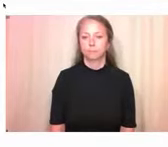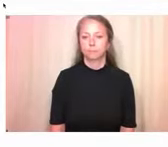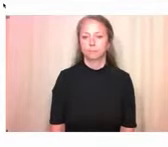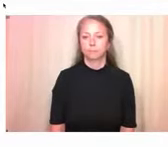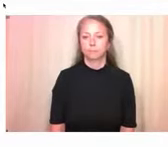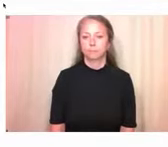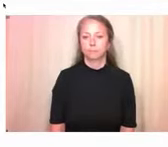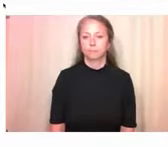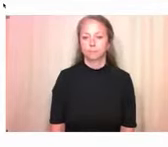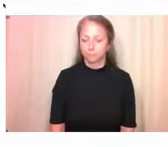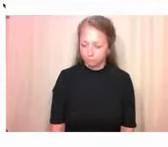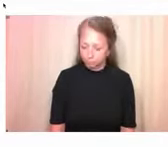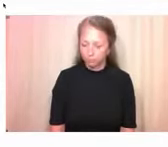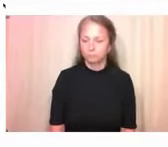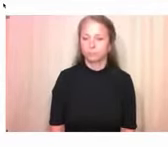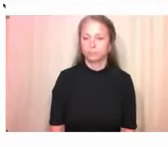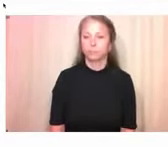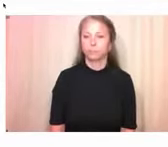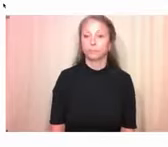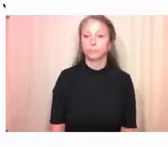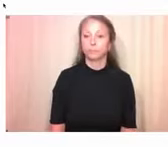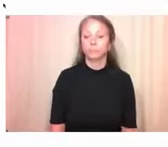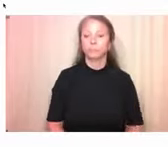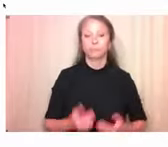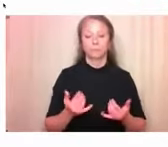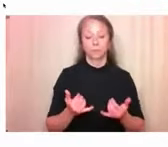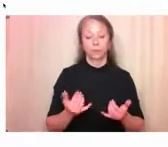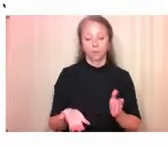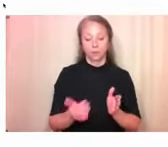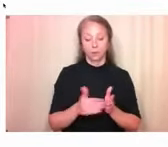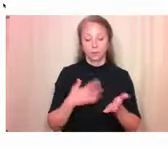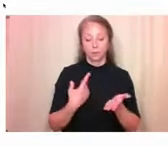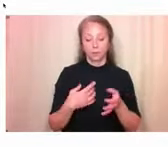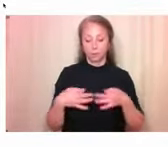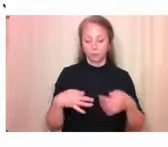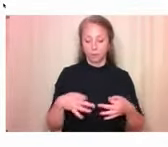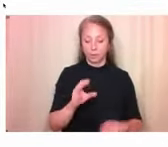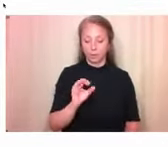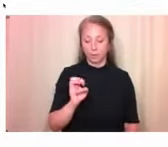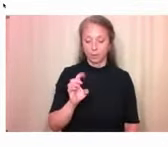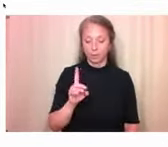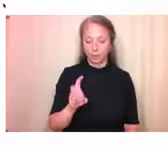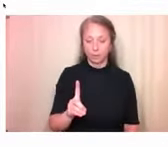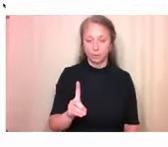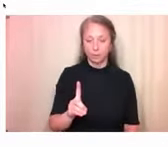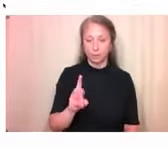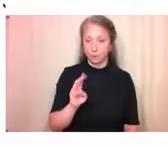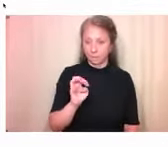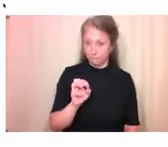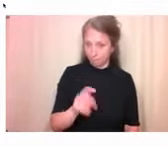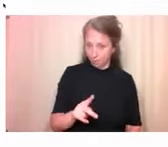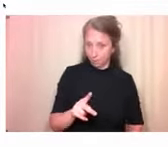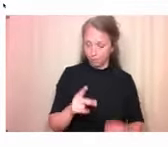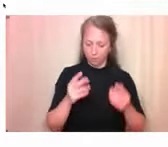So going back to the Candid Access web map, if you scroll down, there is a second map at the bottom of the page that